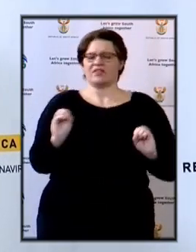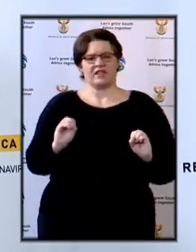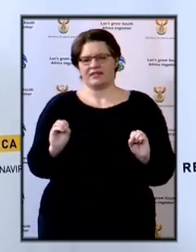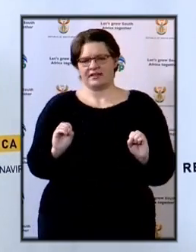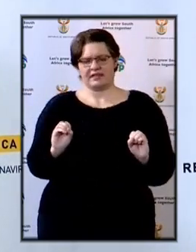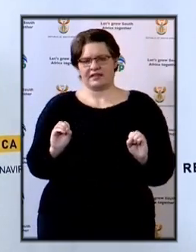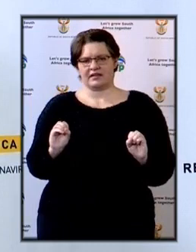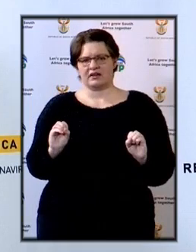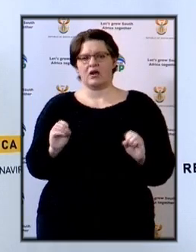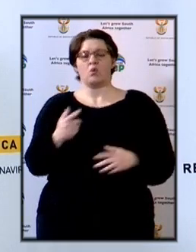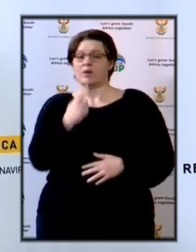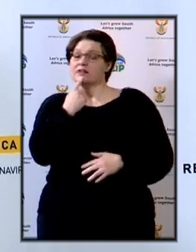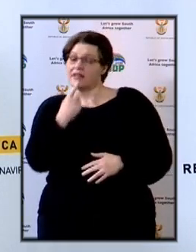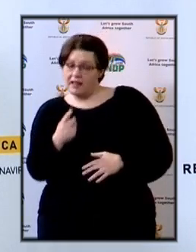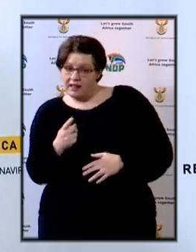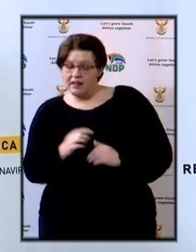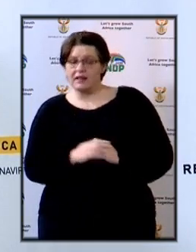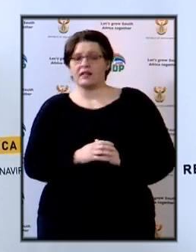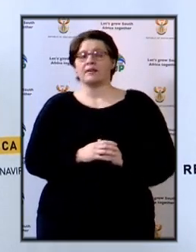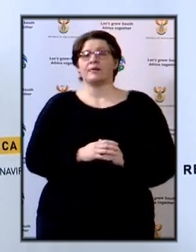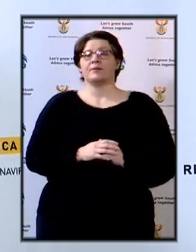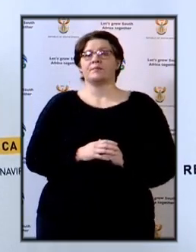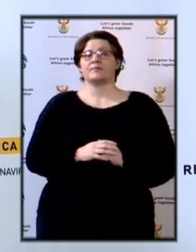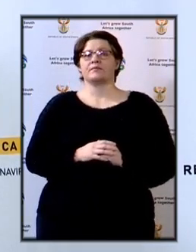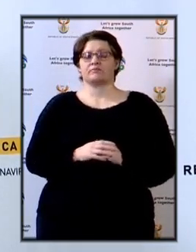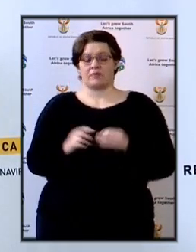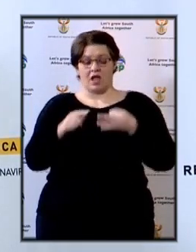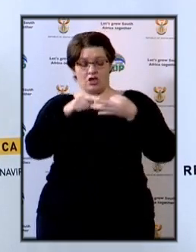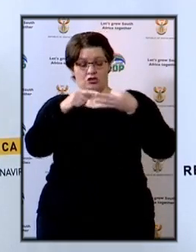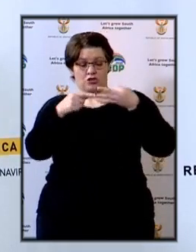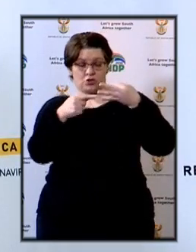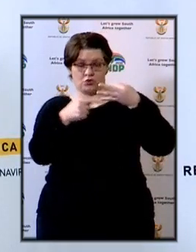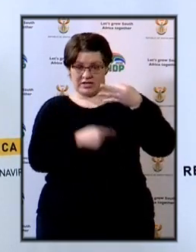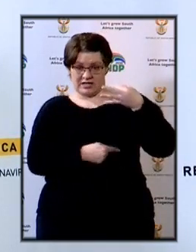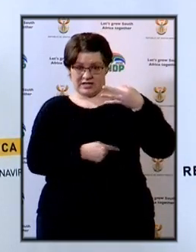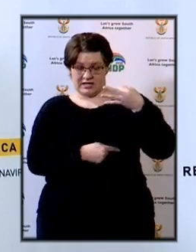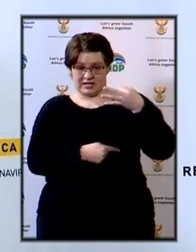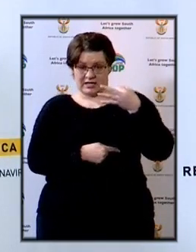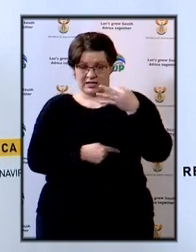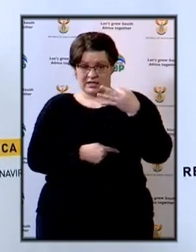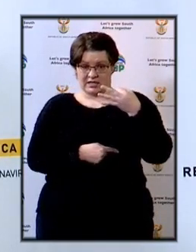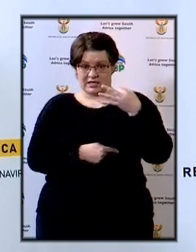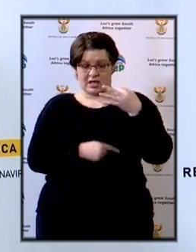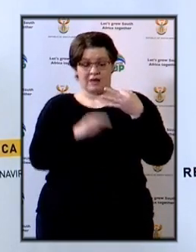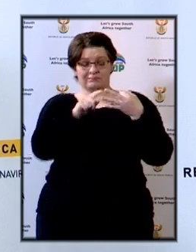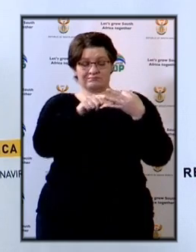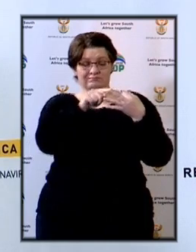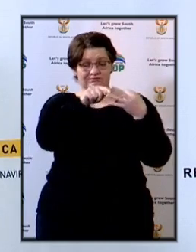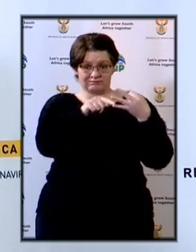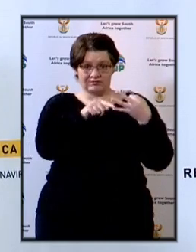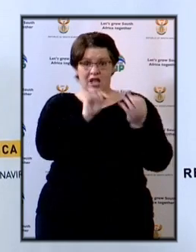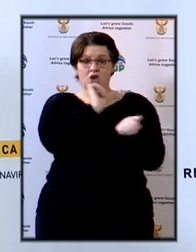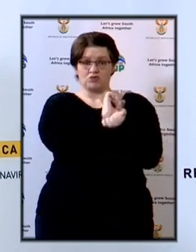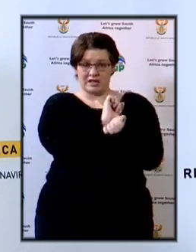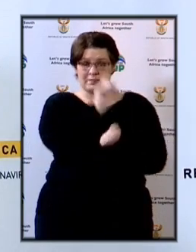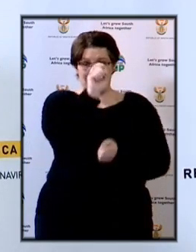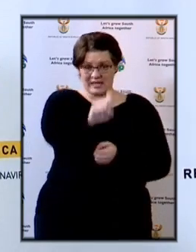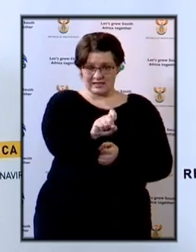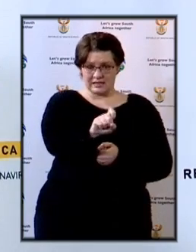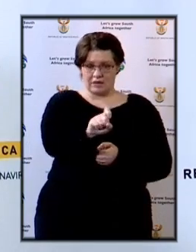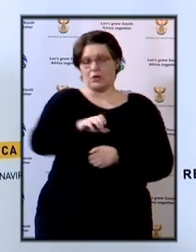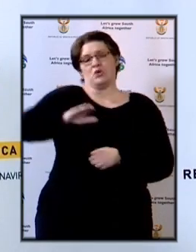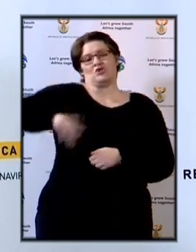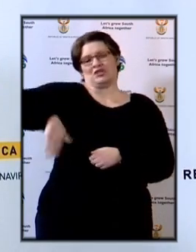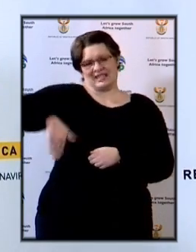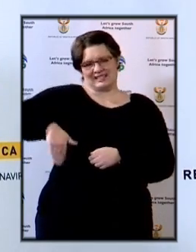at all. We have just indicated that three of those that we should have arrested have